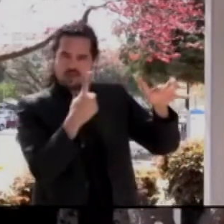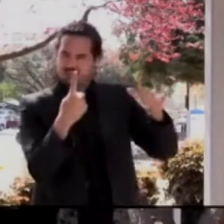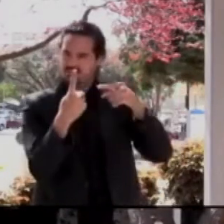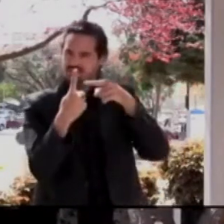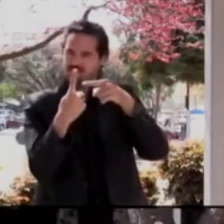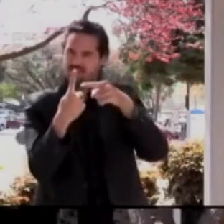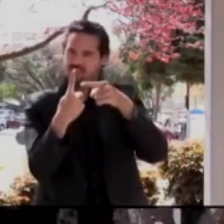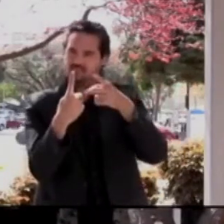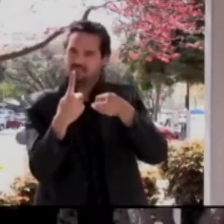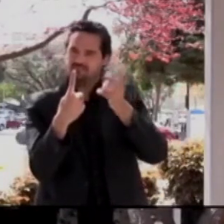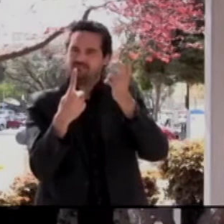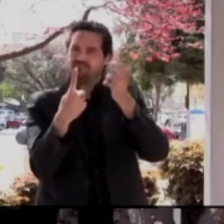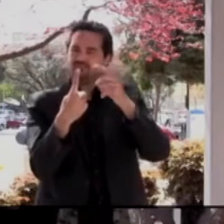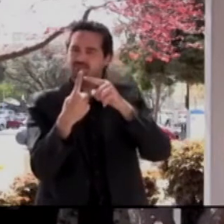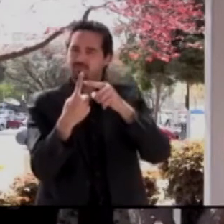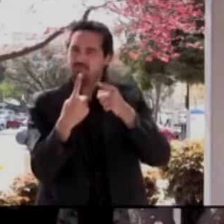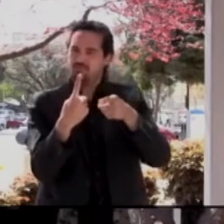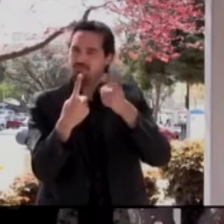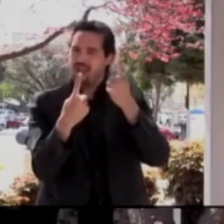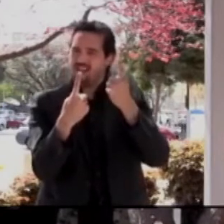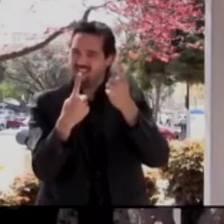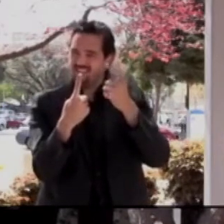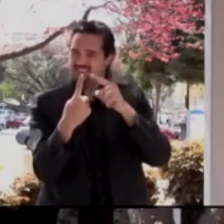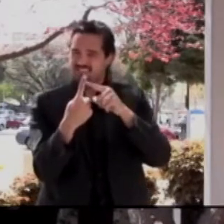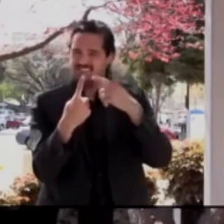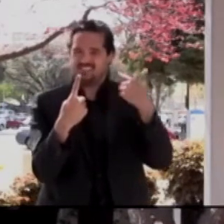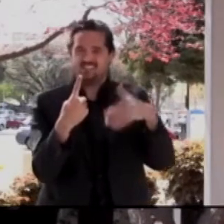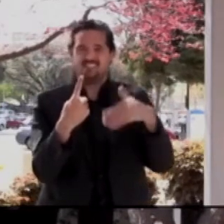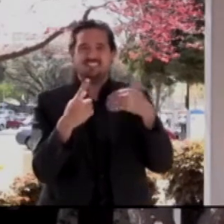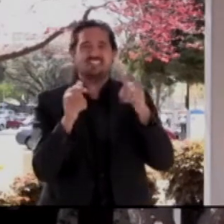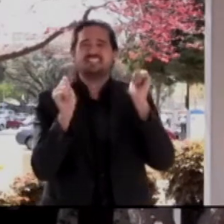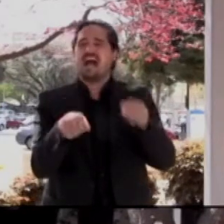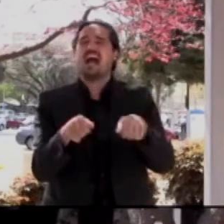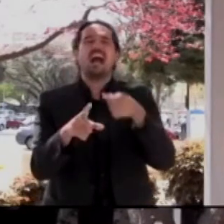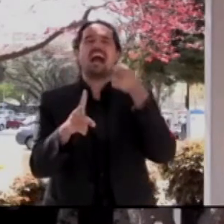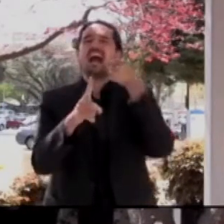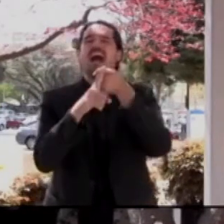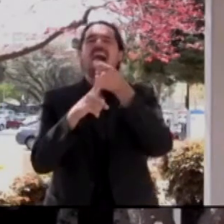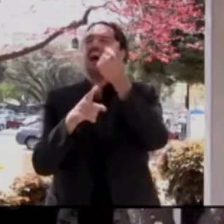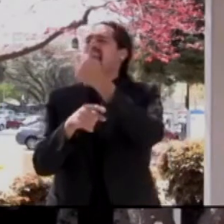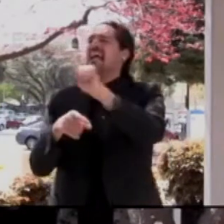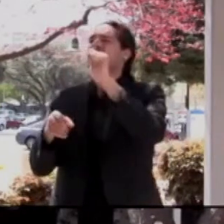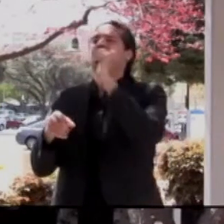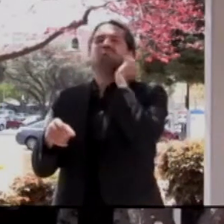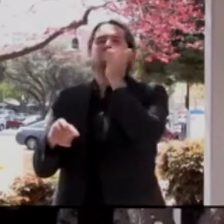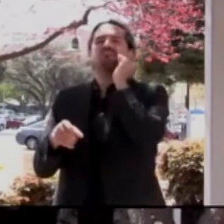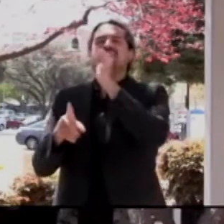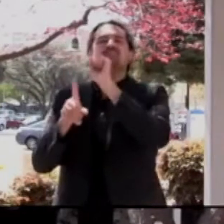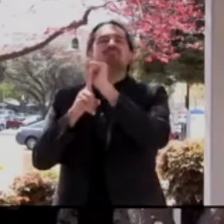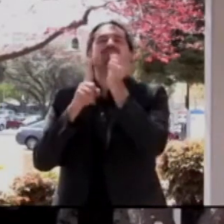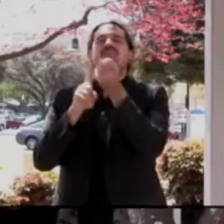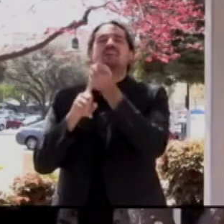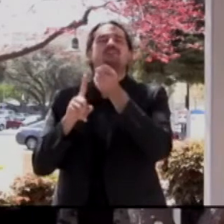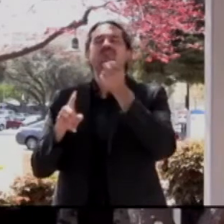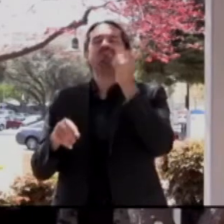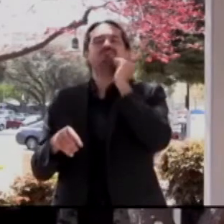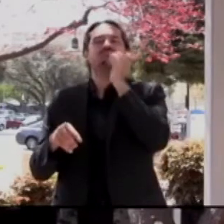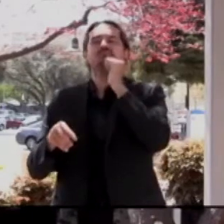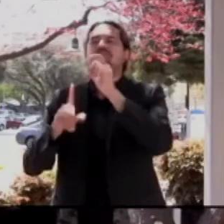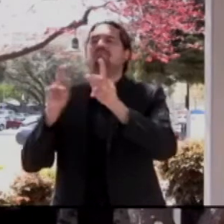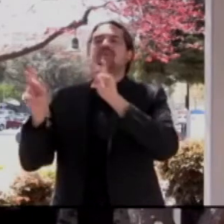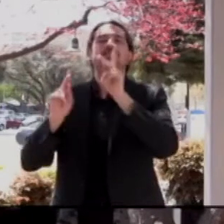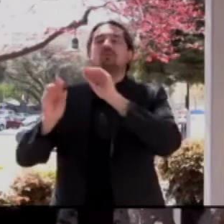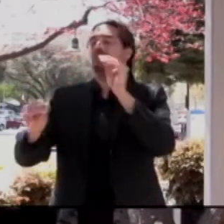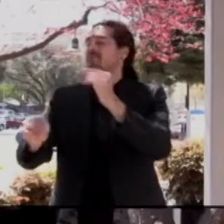rarely at an equally high rate in the general population. So it's very hard to say conclusively that this